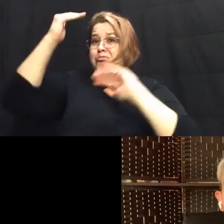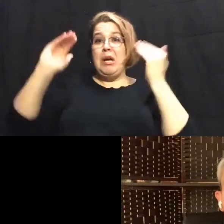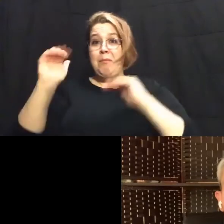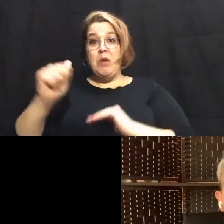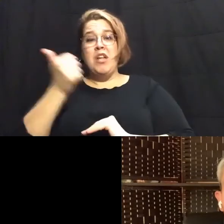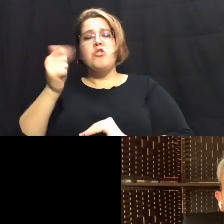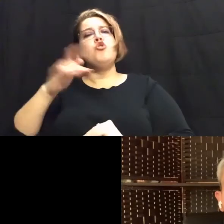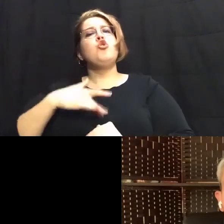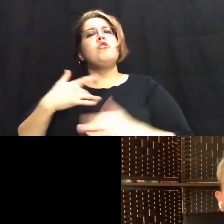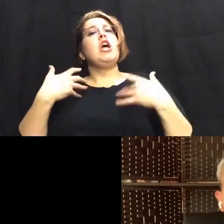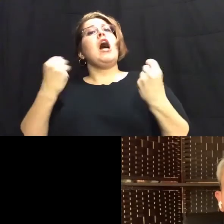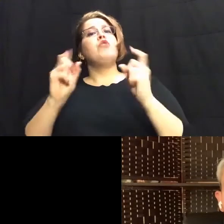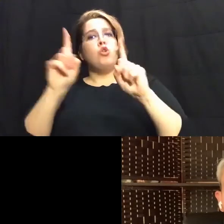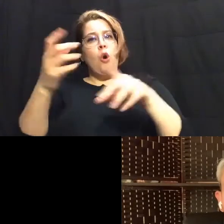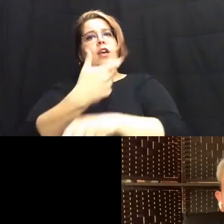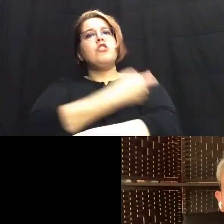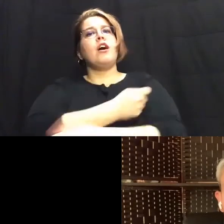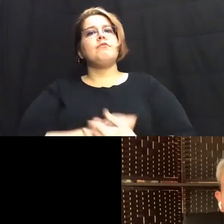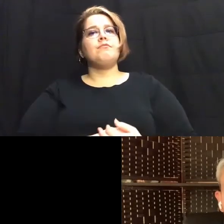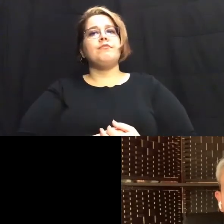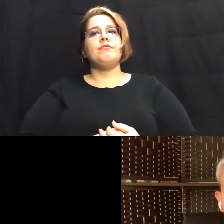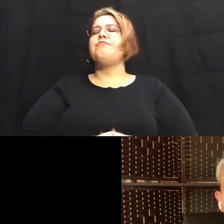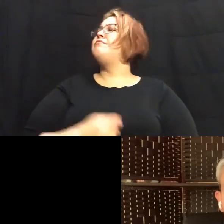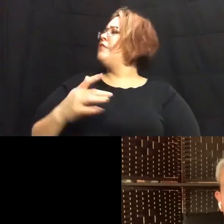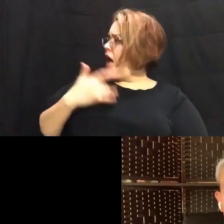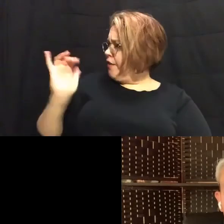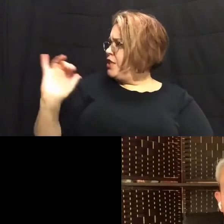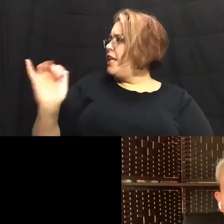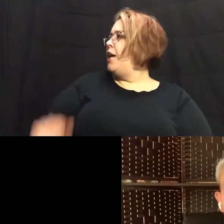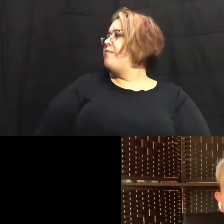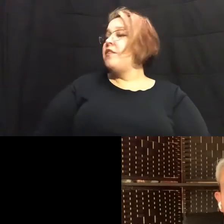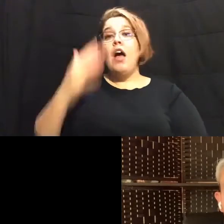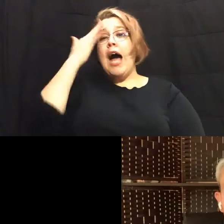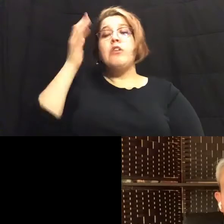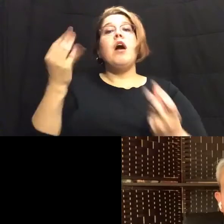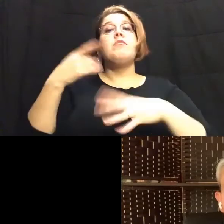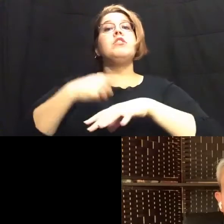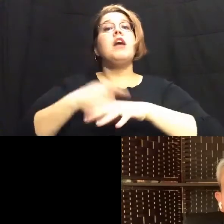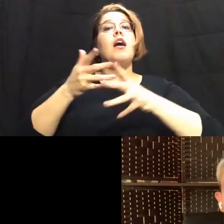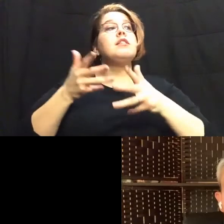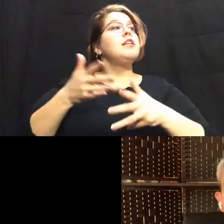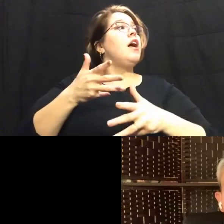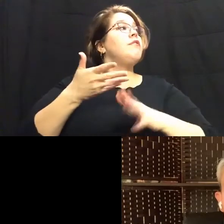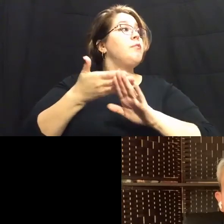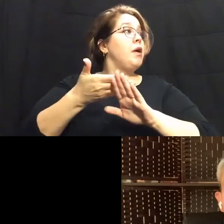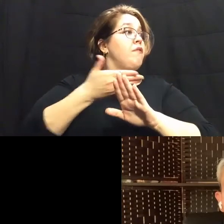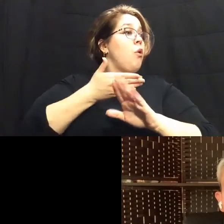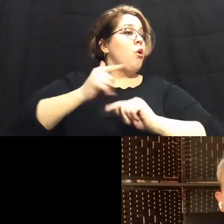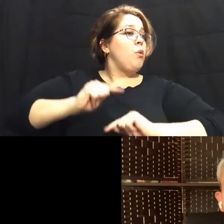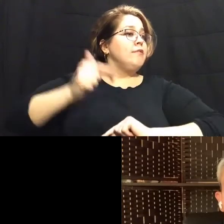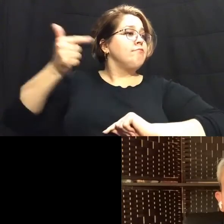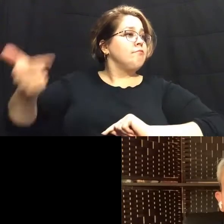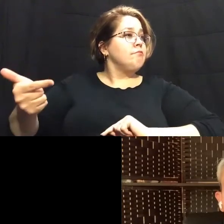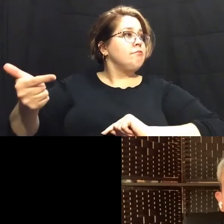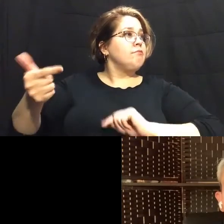feel confident going to get one i agree um i don't know how much time we have left before we go to um